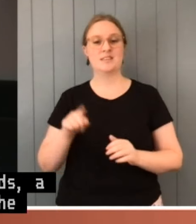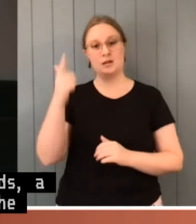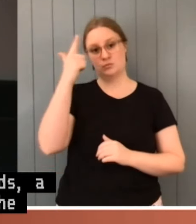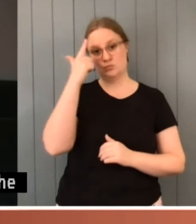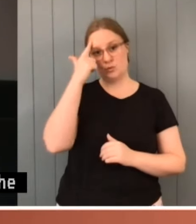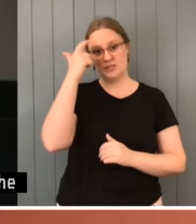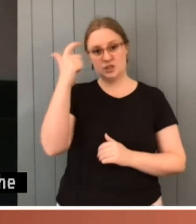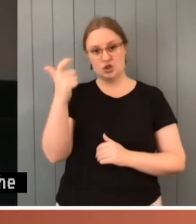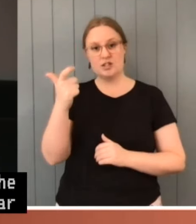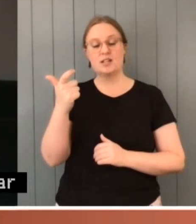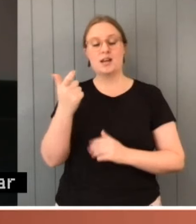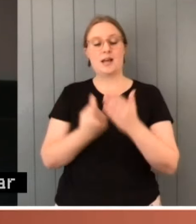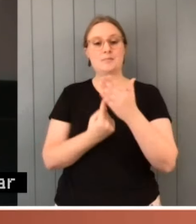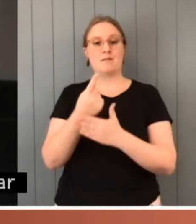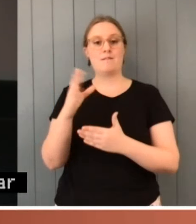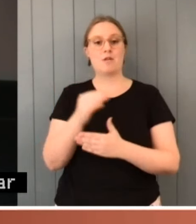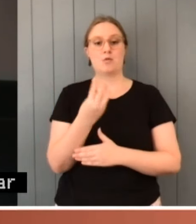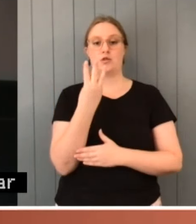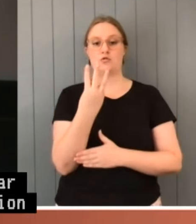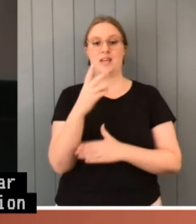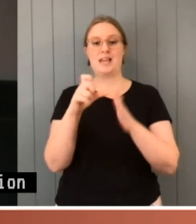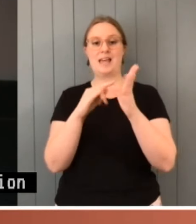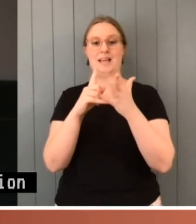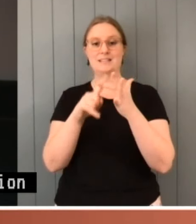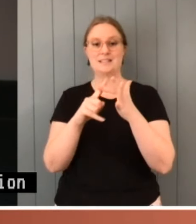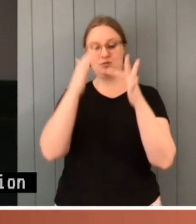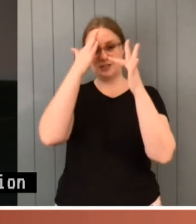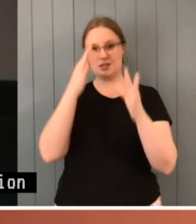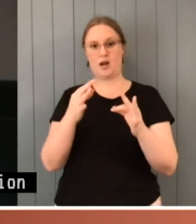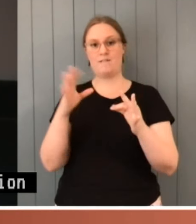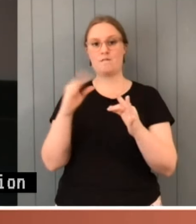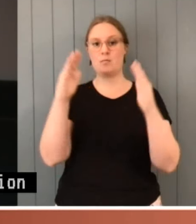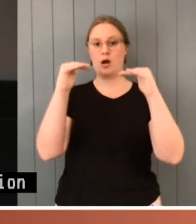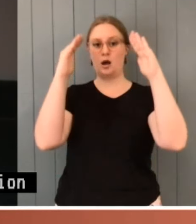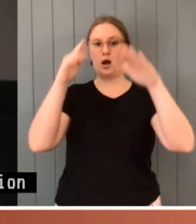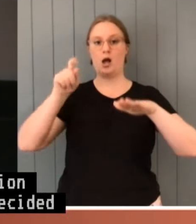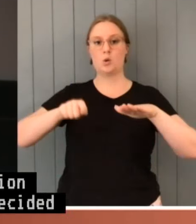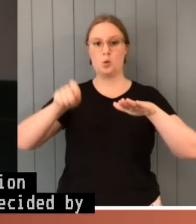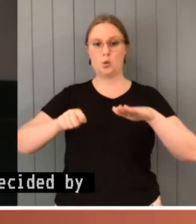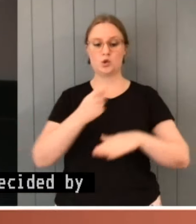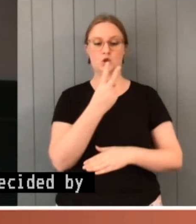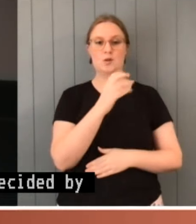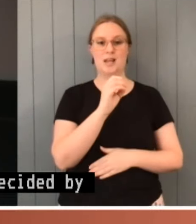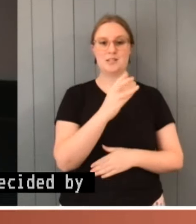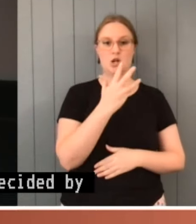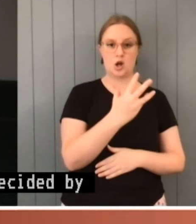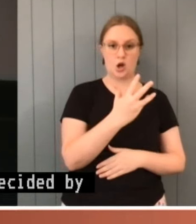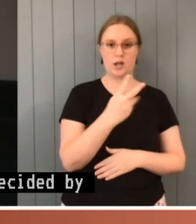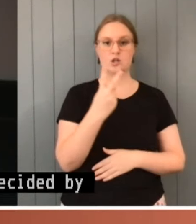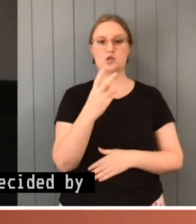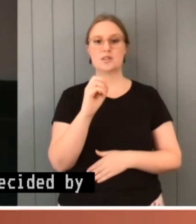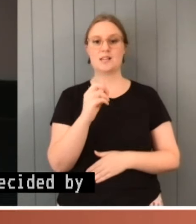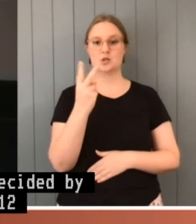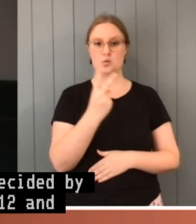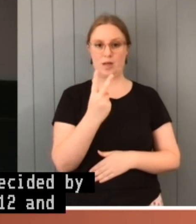three cases decided by the High Court in 2009, 2012 and 2014. And I just mentioned them very briefly.